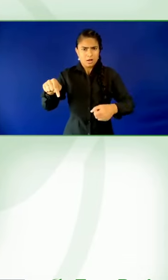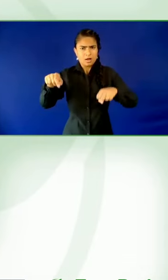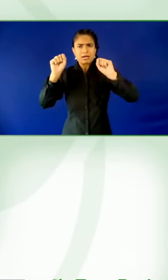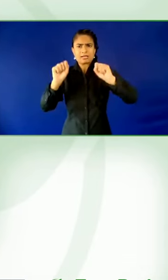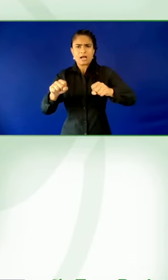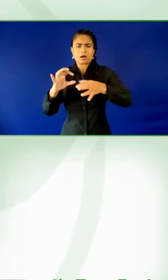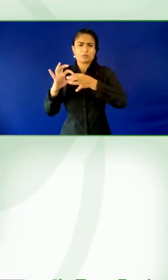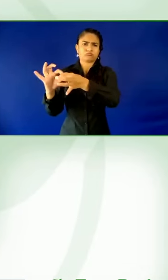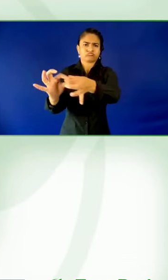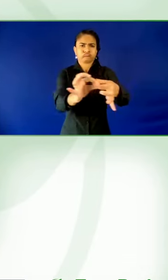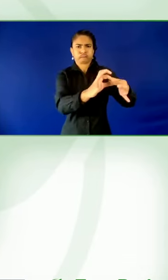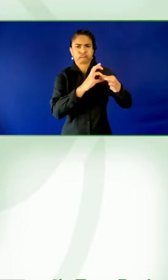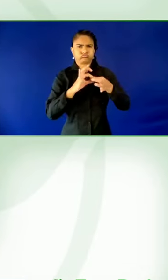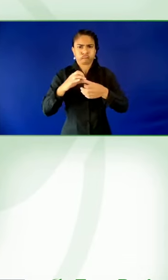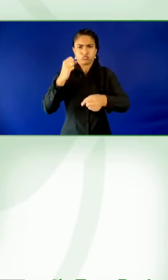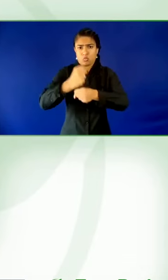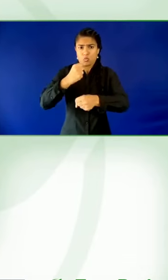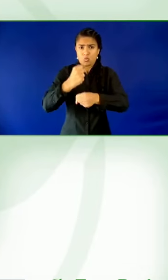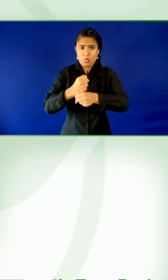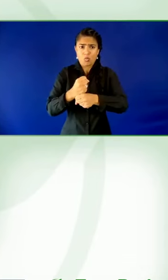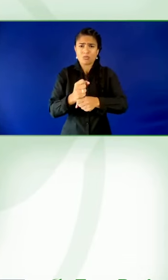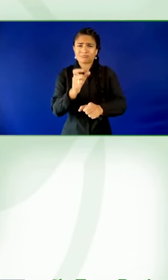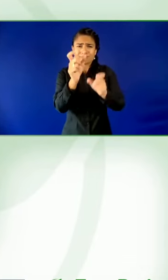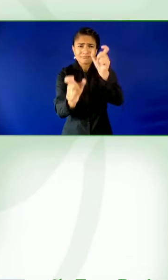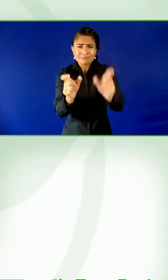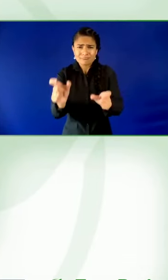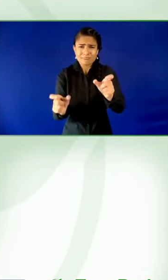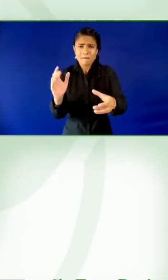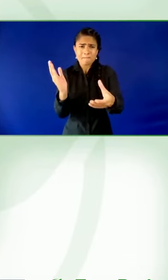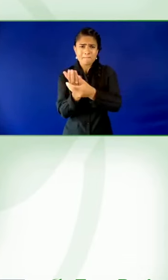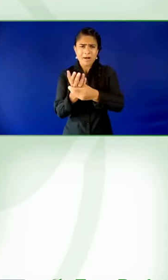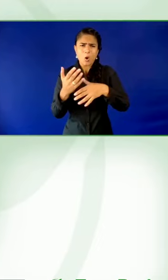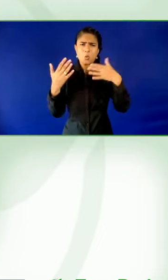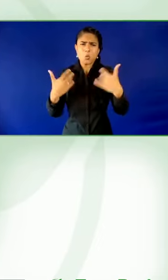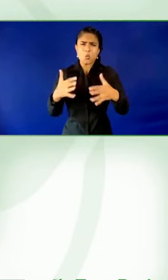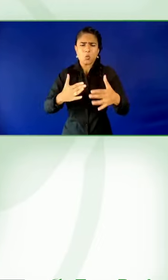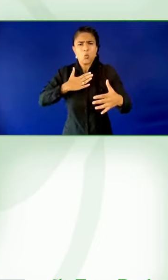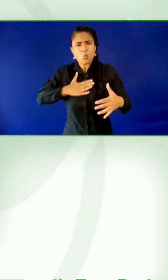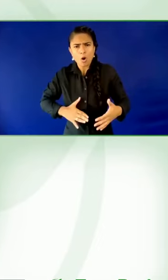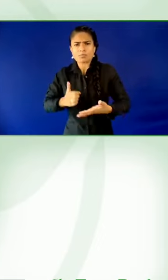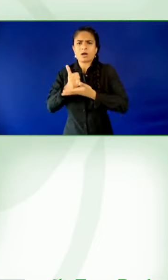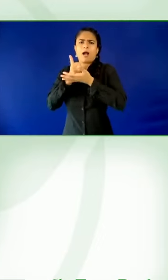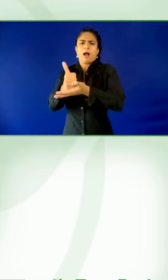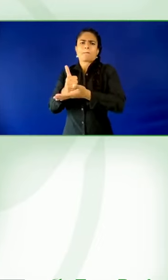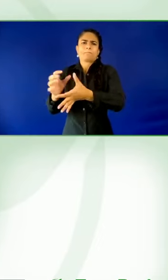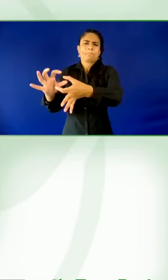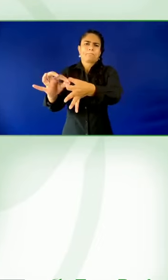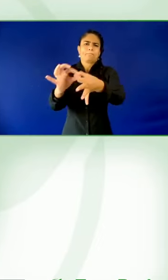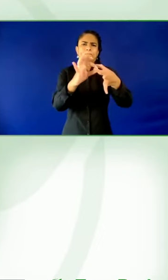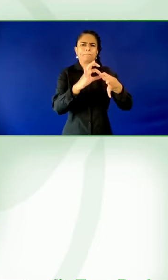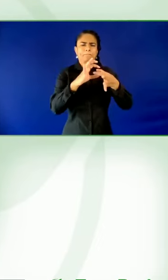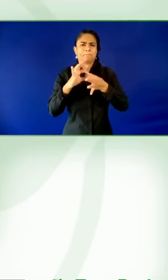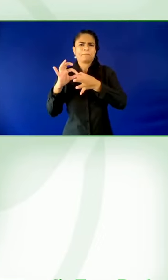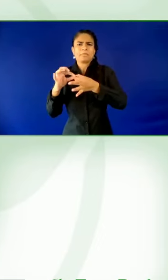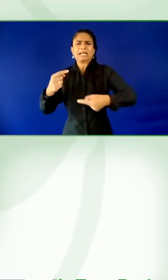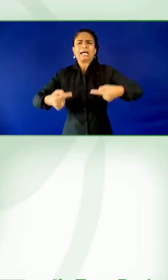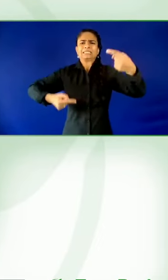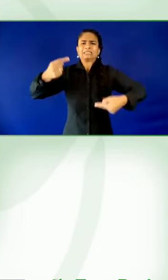organizations are investing in accessibility and that encourages them to do that. So everybody rises.